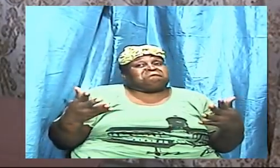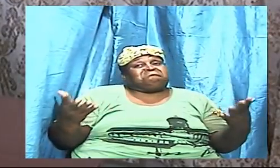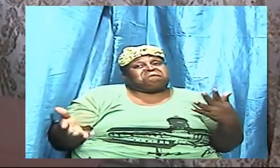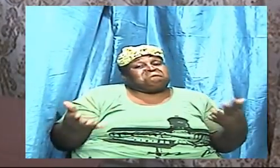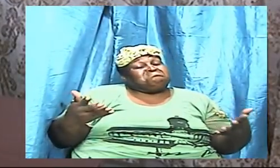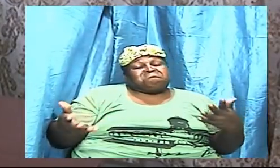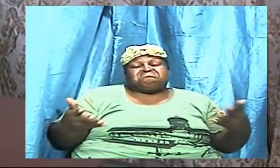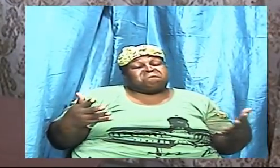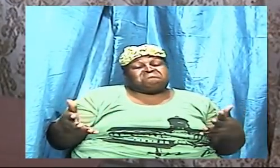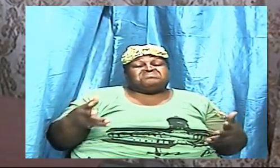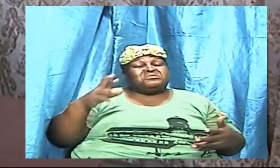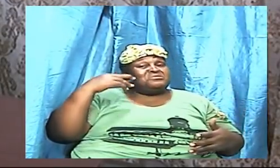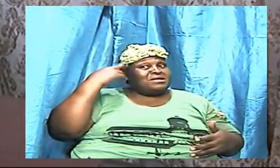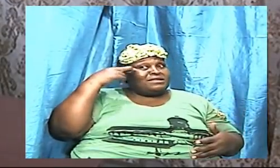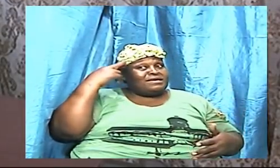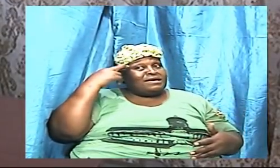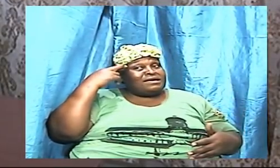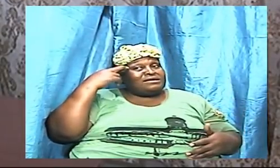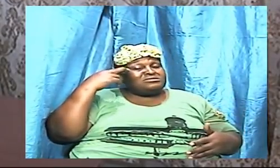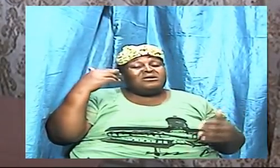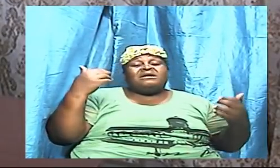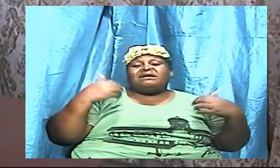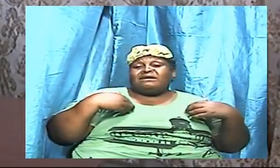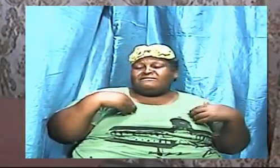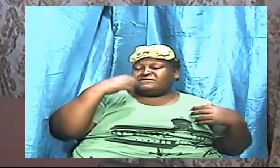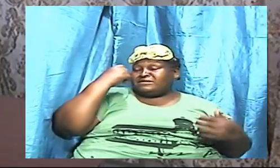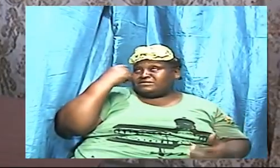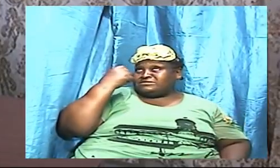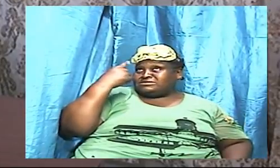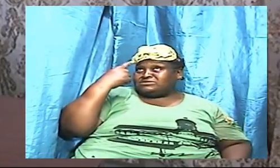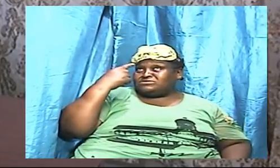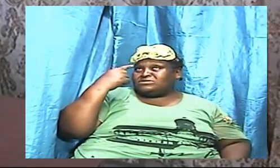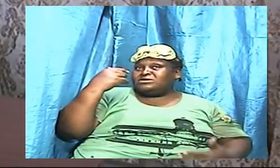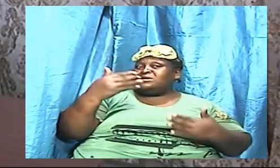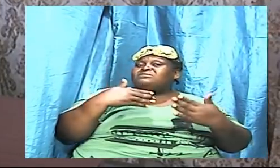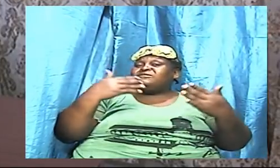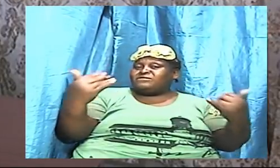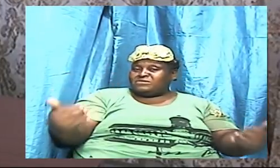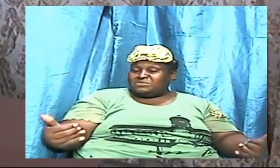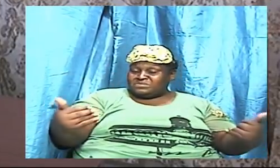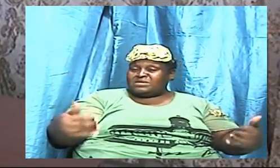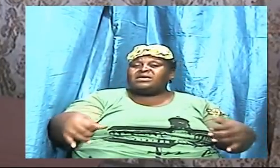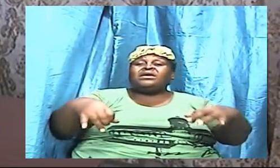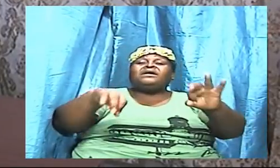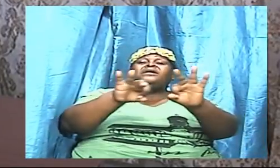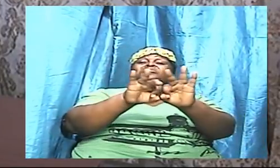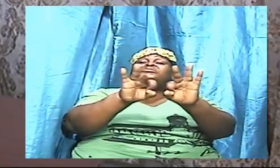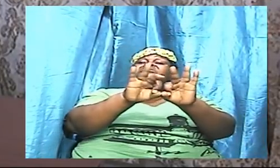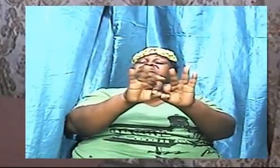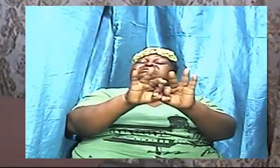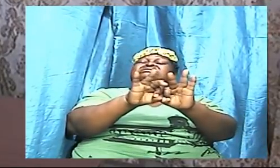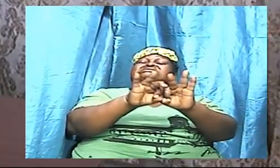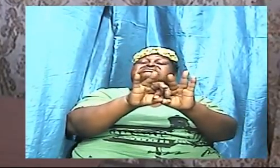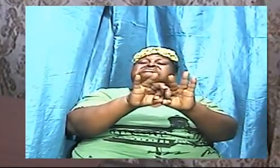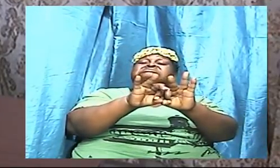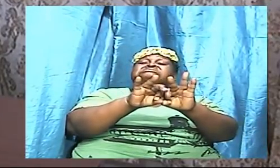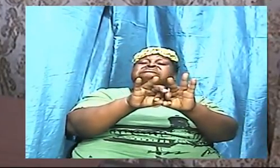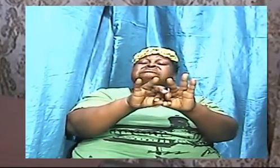have understood before now the significance of